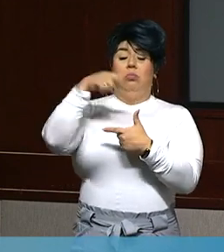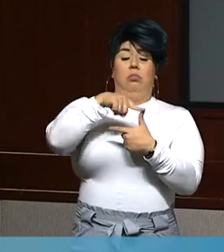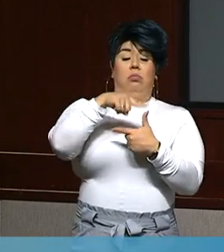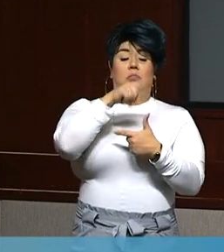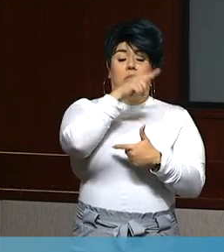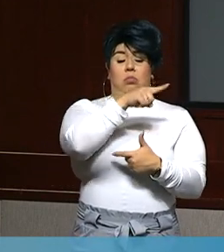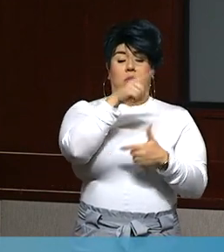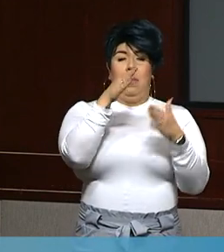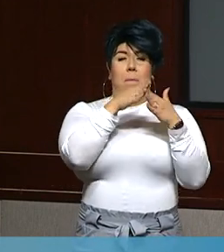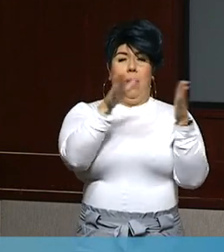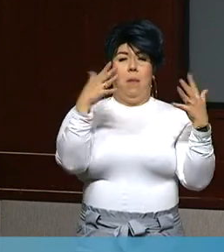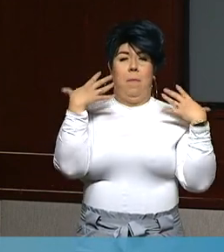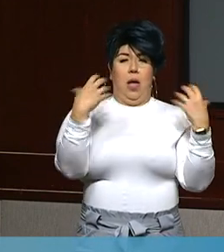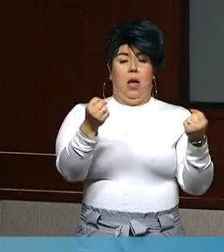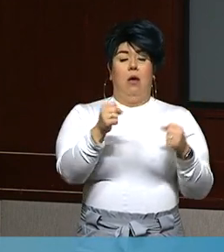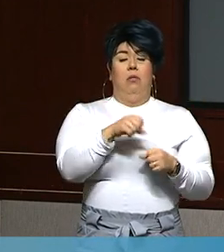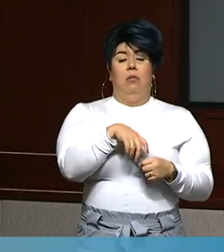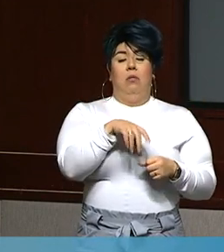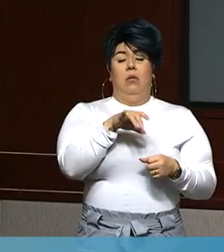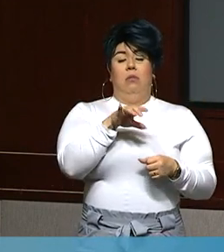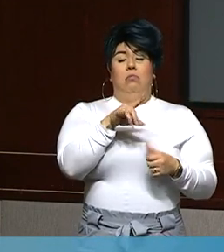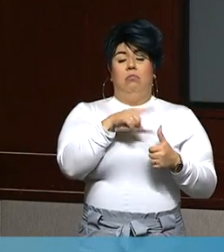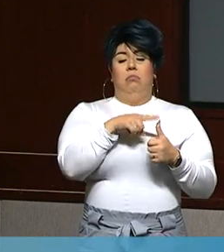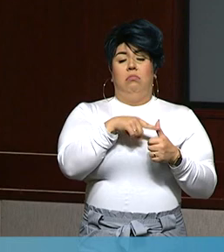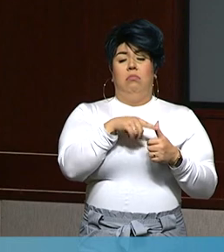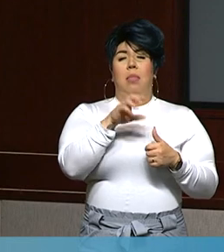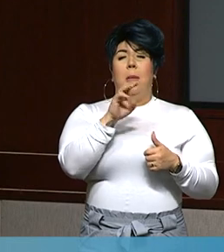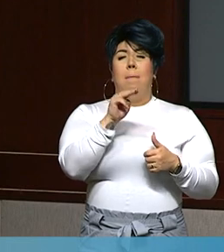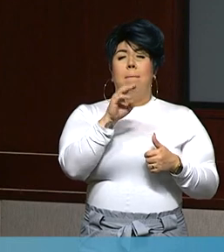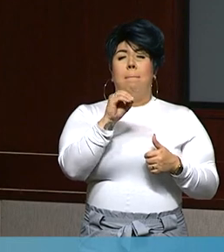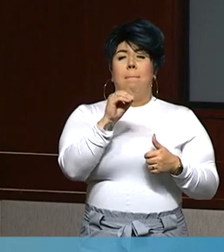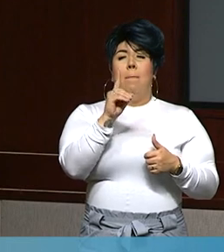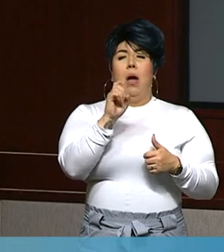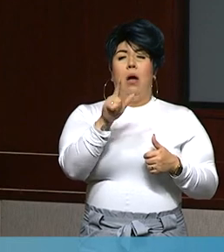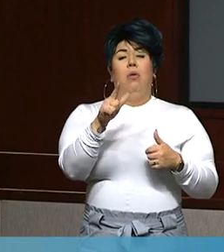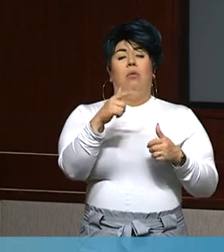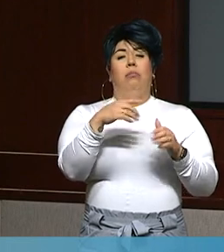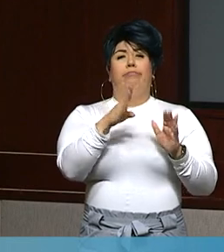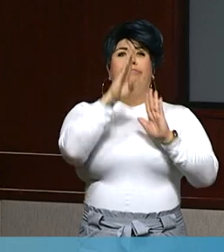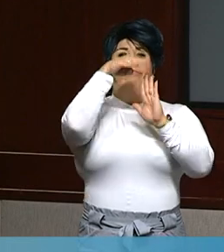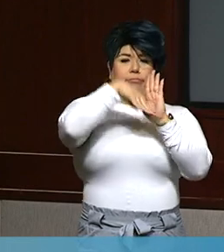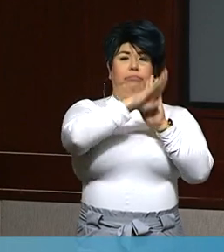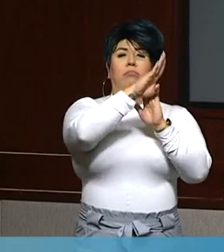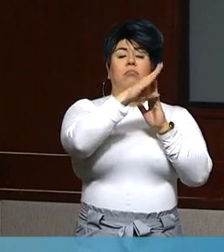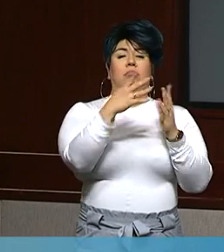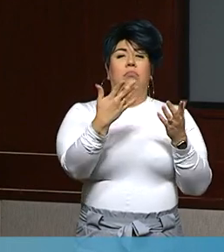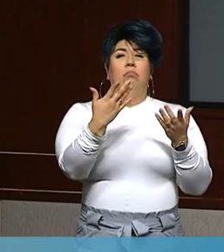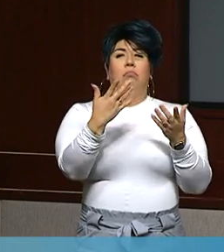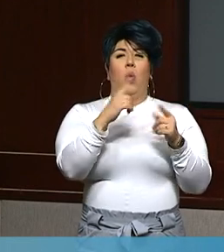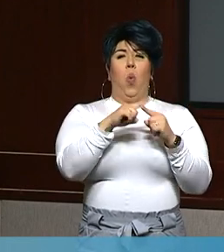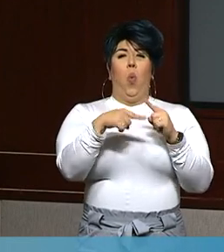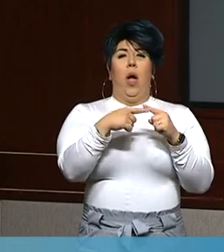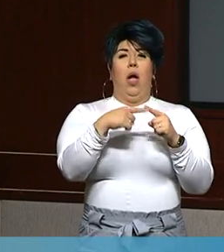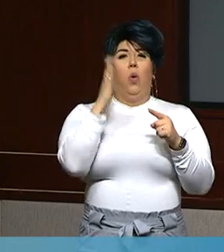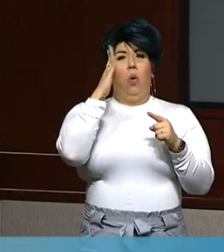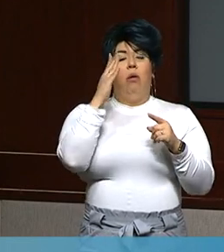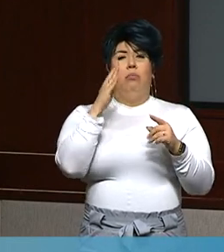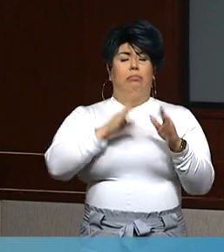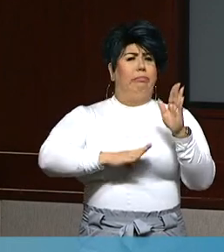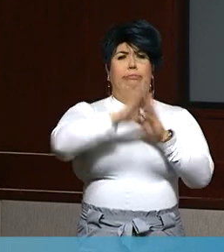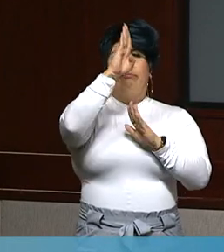for Bryn about the model and when we reach, based on the model, when we reach peak